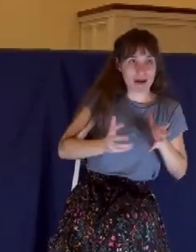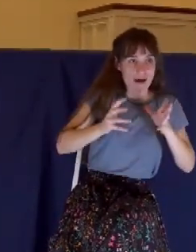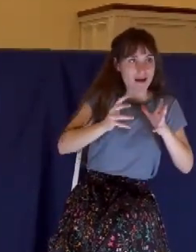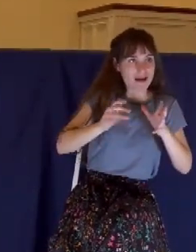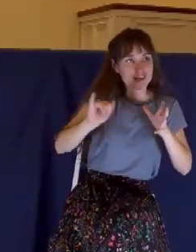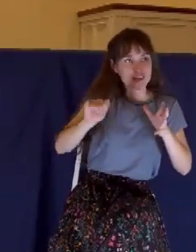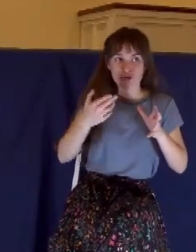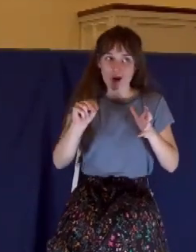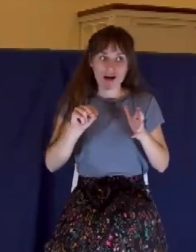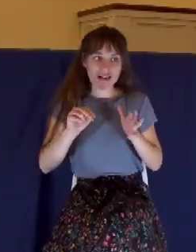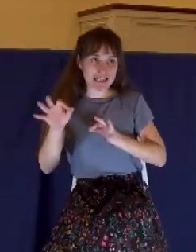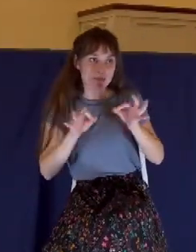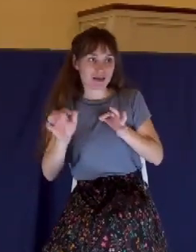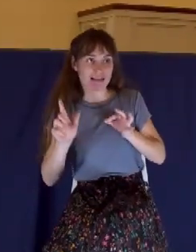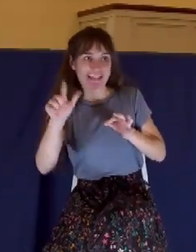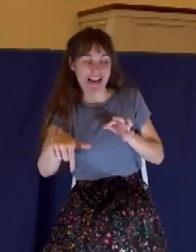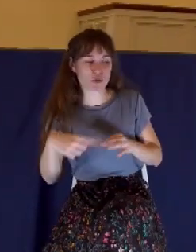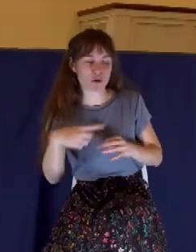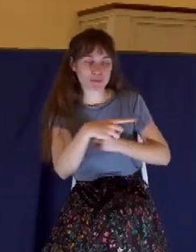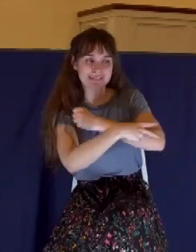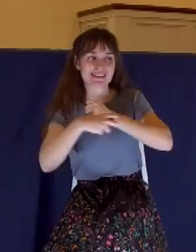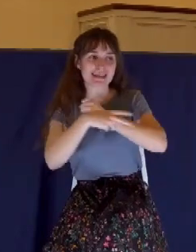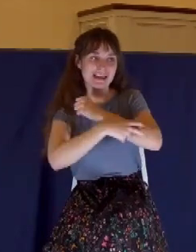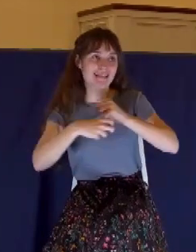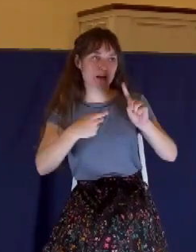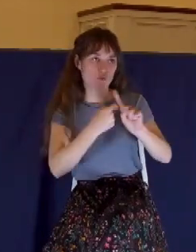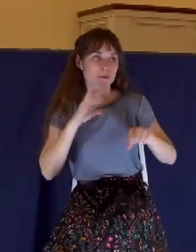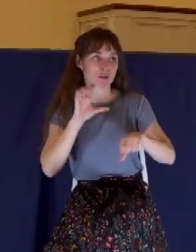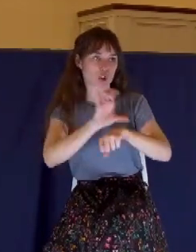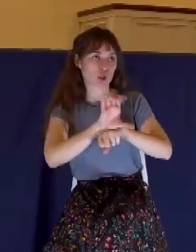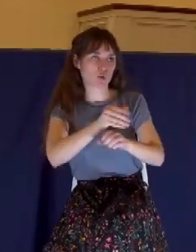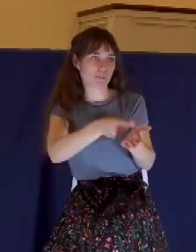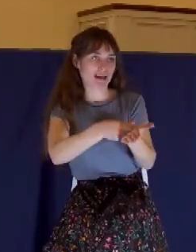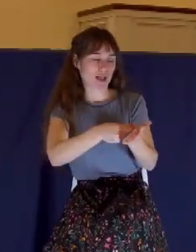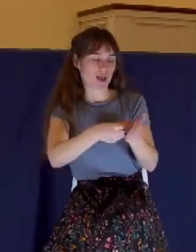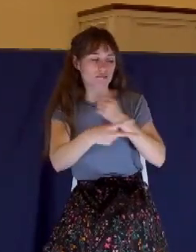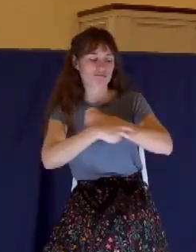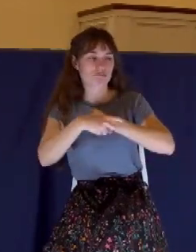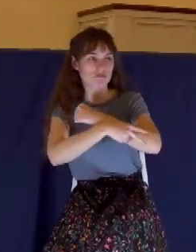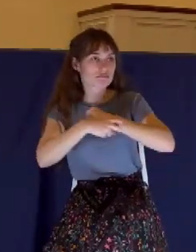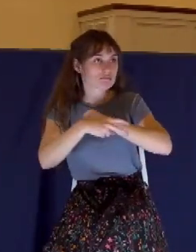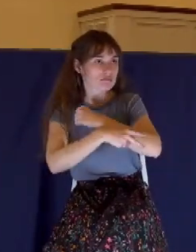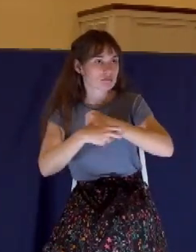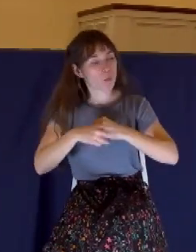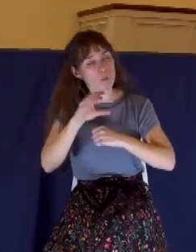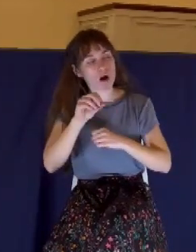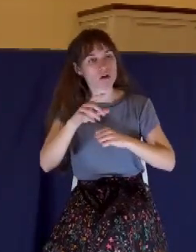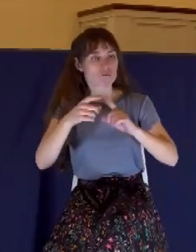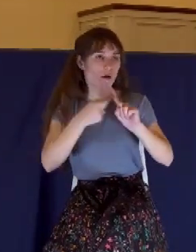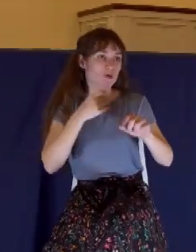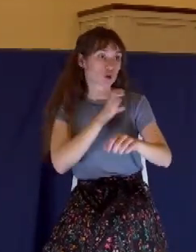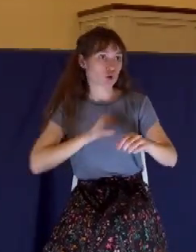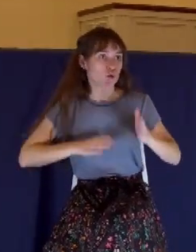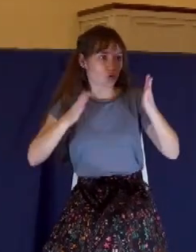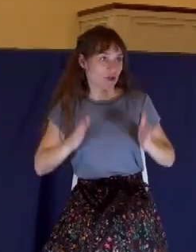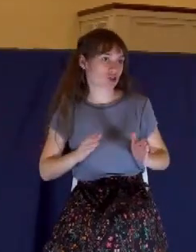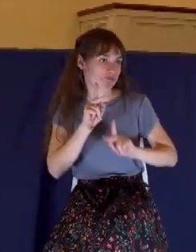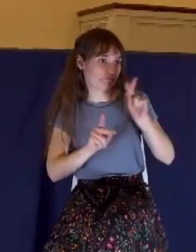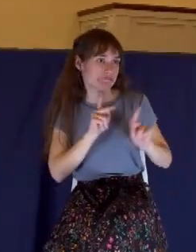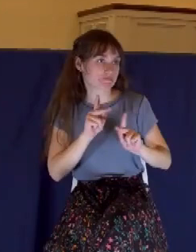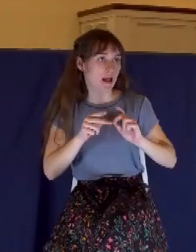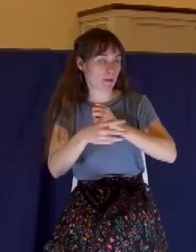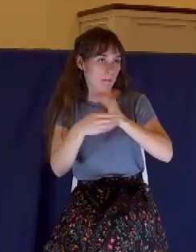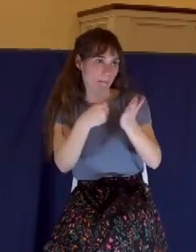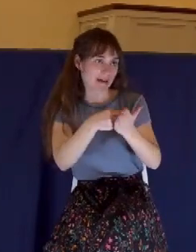time for himself. He wasn't concerned about the poor, he was a thief. The only poor person he was worried about was himself. He was trying to get more